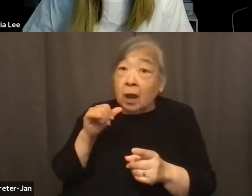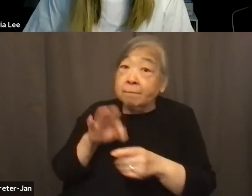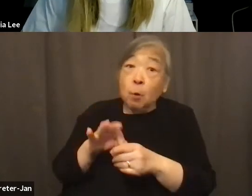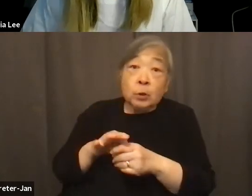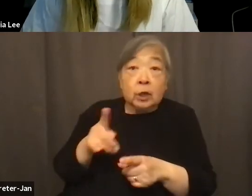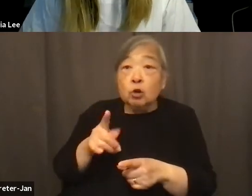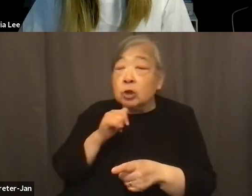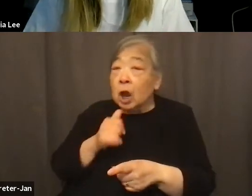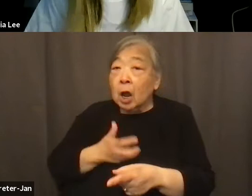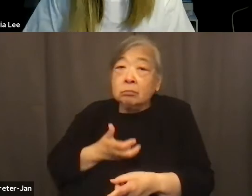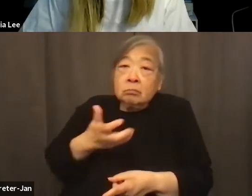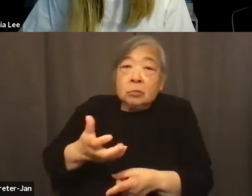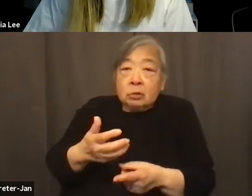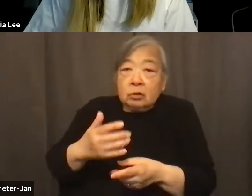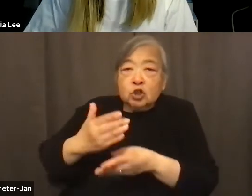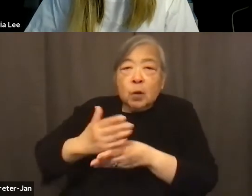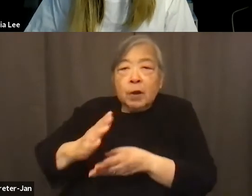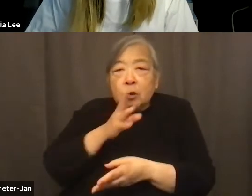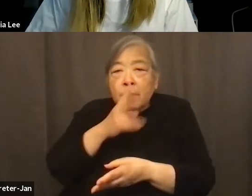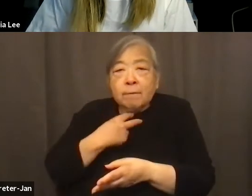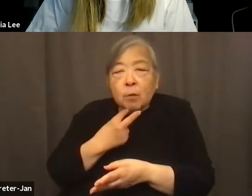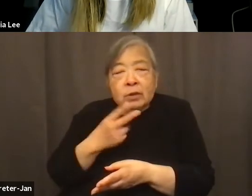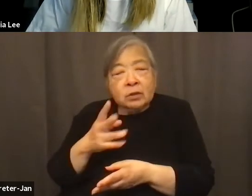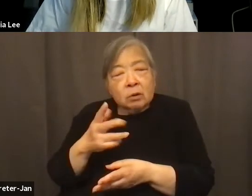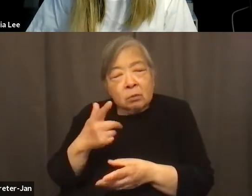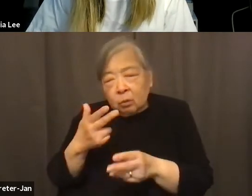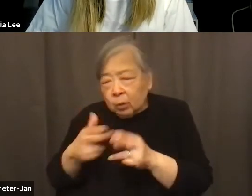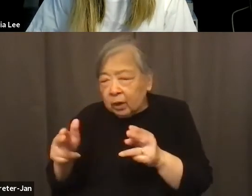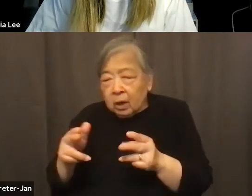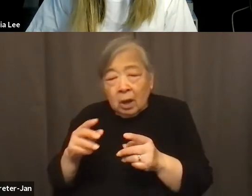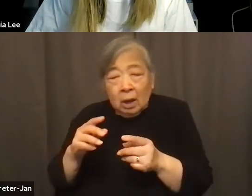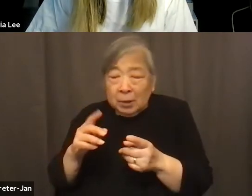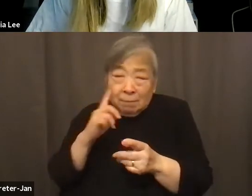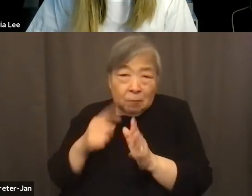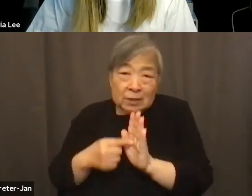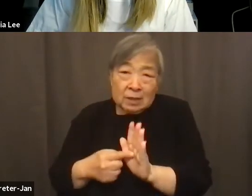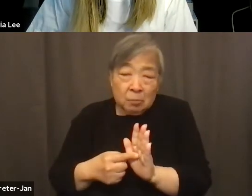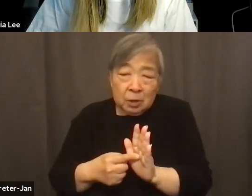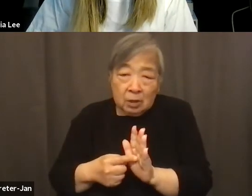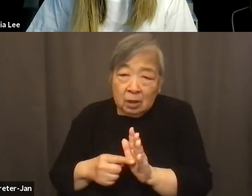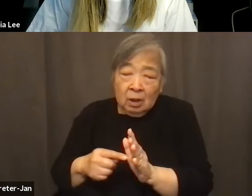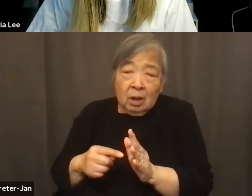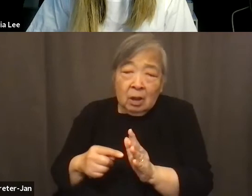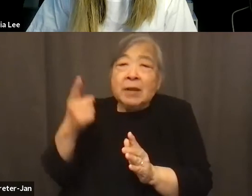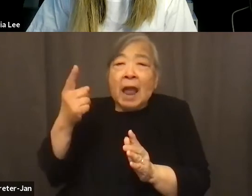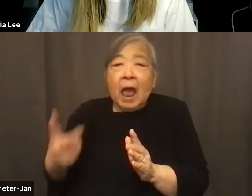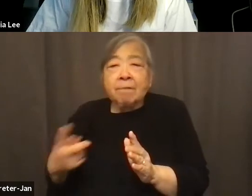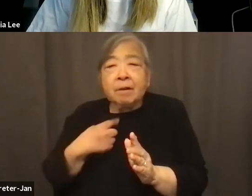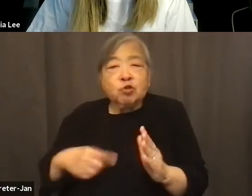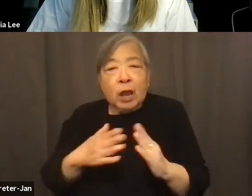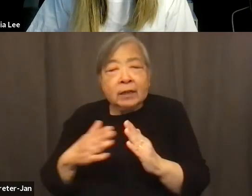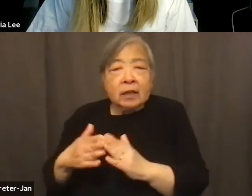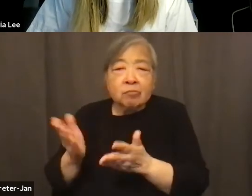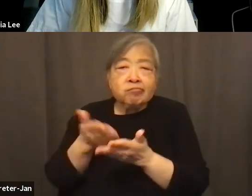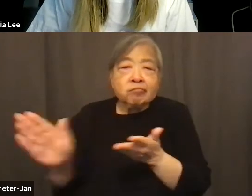your voice. So just, you know, real quick, a really practical example, half of Chinatown was left out of